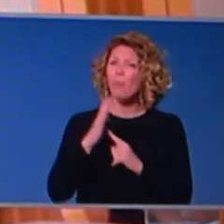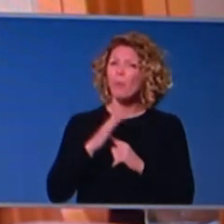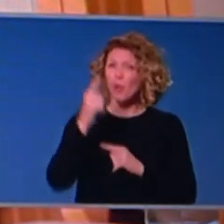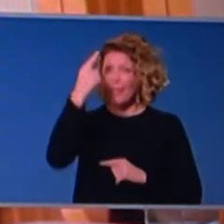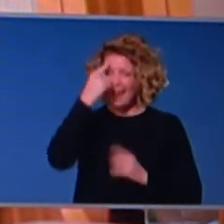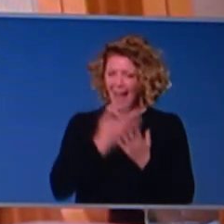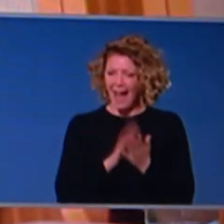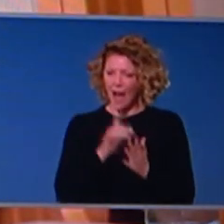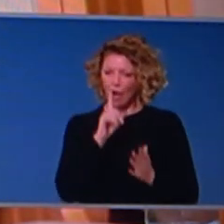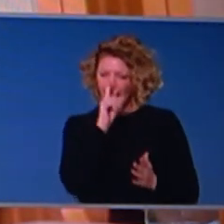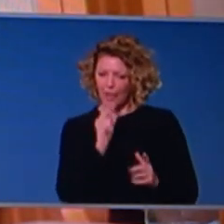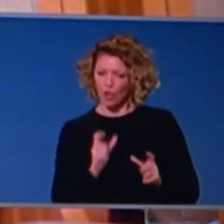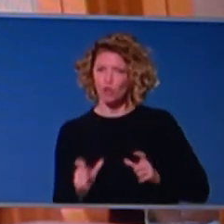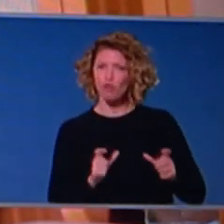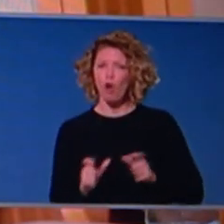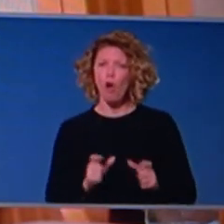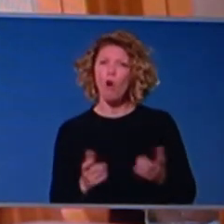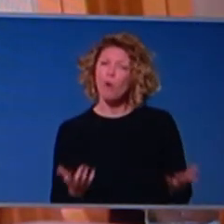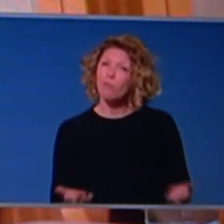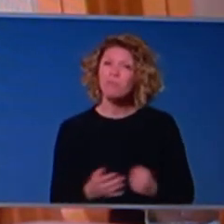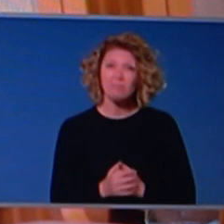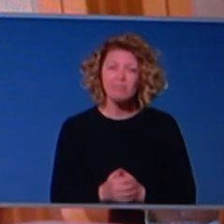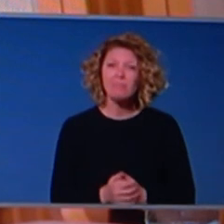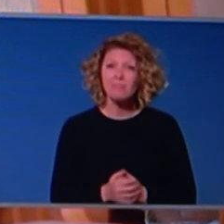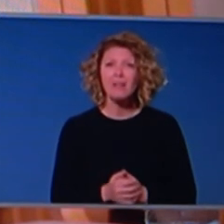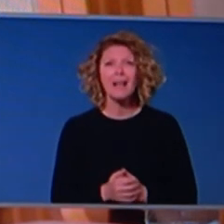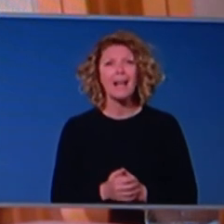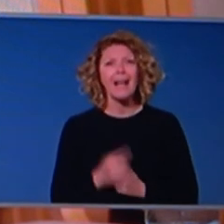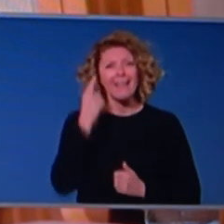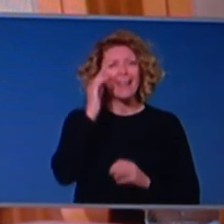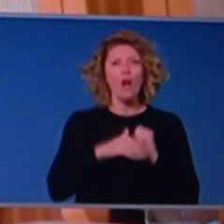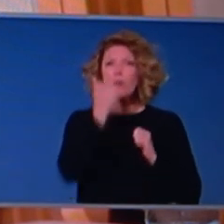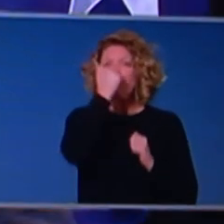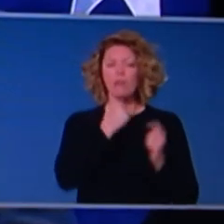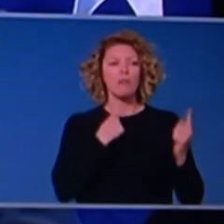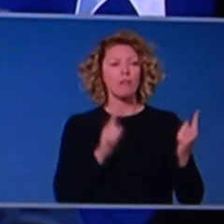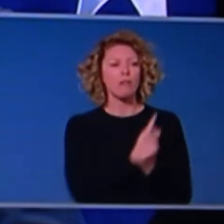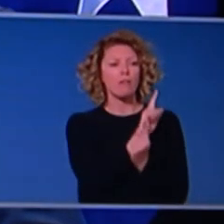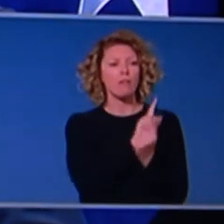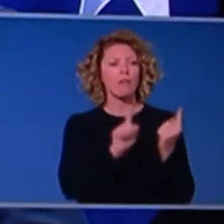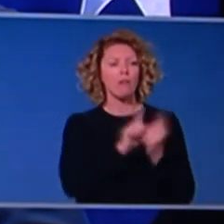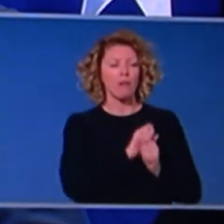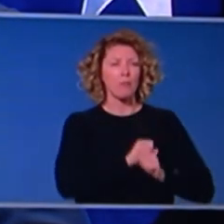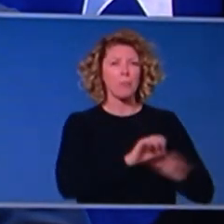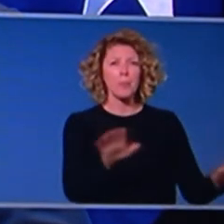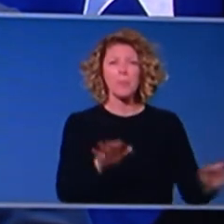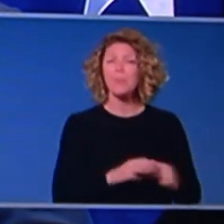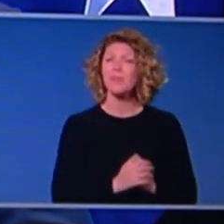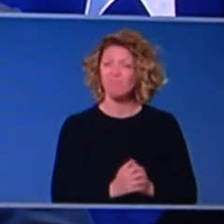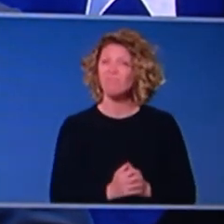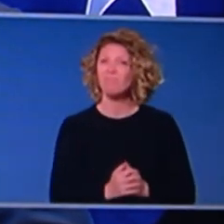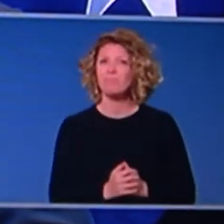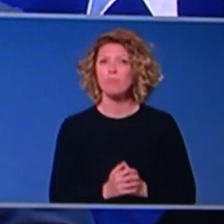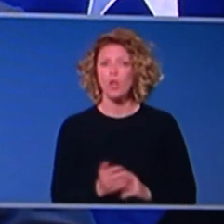control and over the top of this virus. Every, every second counts. And that's why, particularly in those early phases, um,